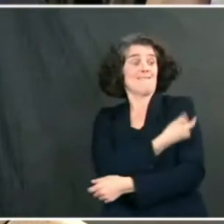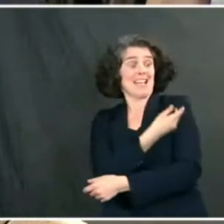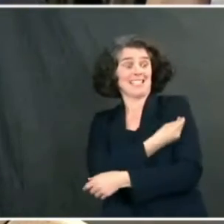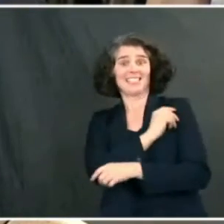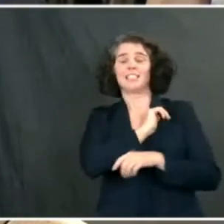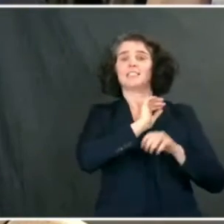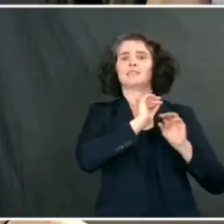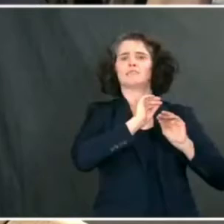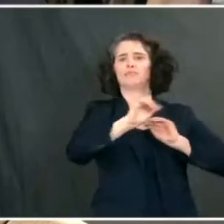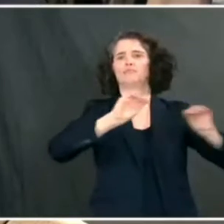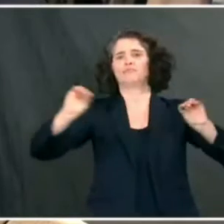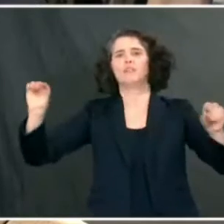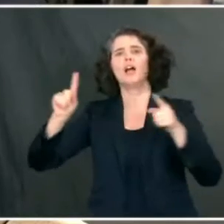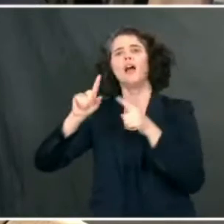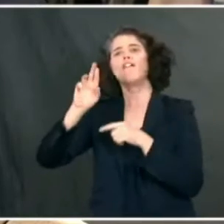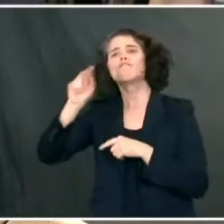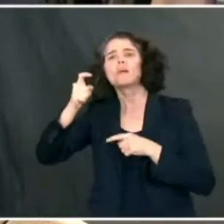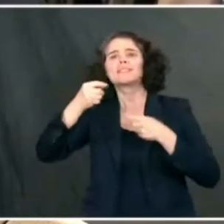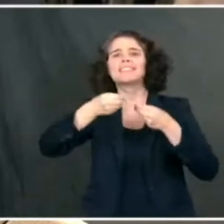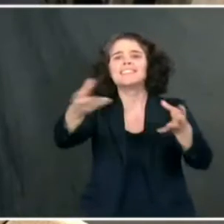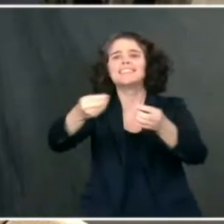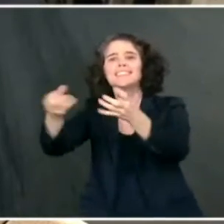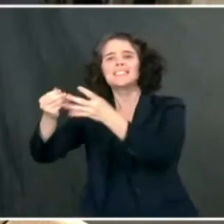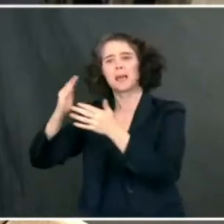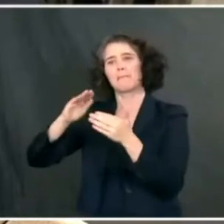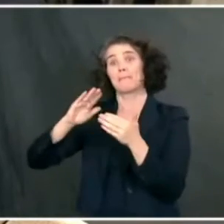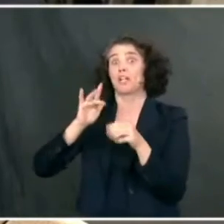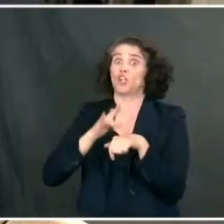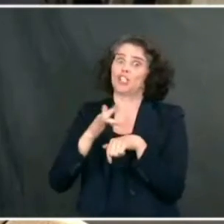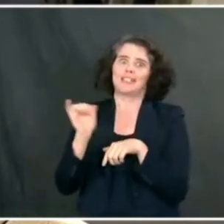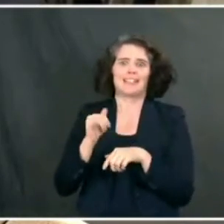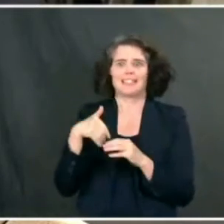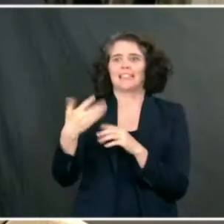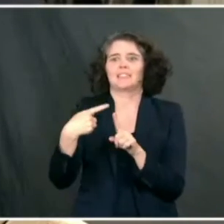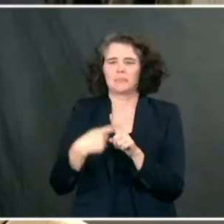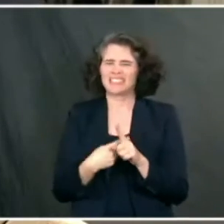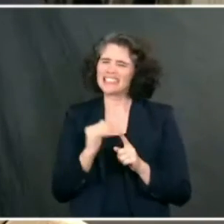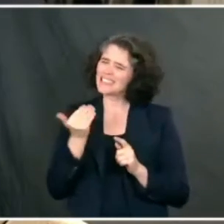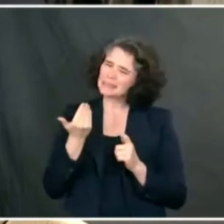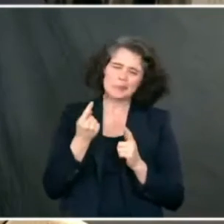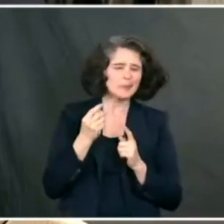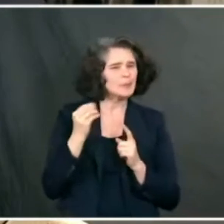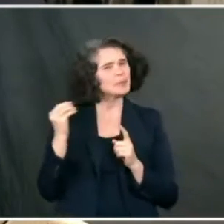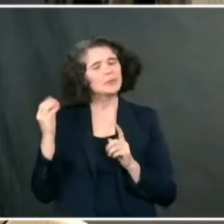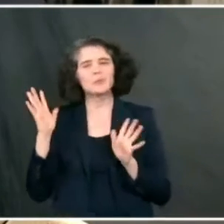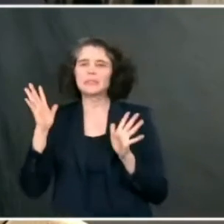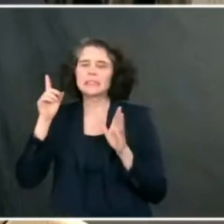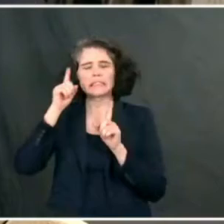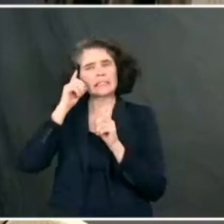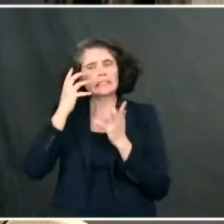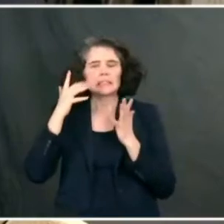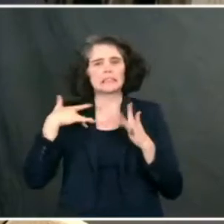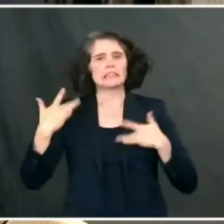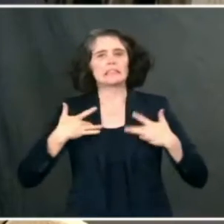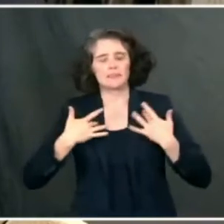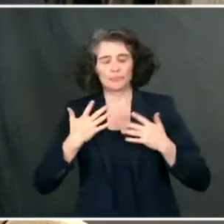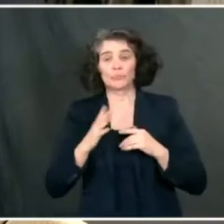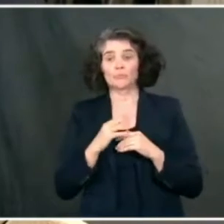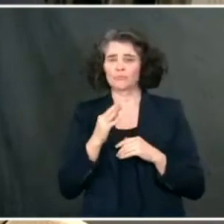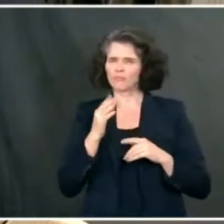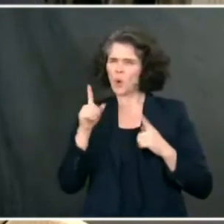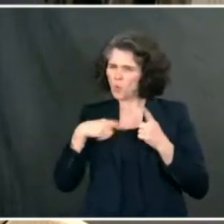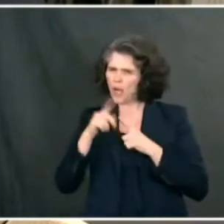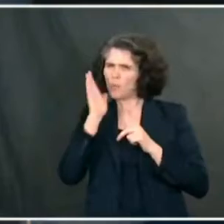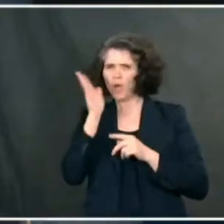next month isn't realistic, as had been previously suggested. When will most Americans be able to get a vaccination in their